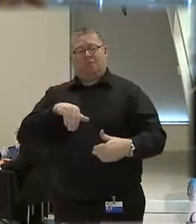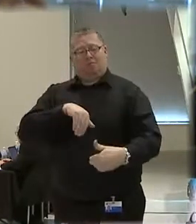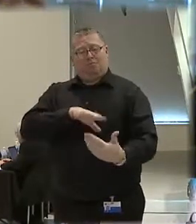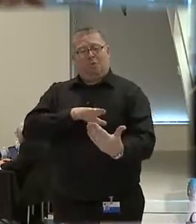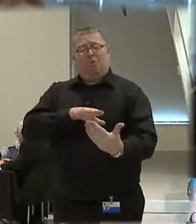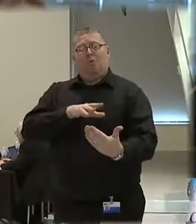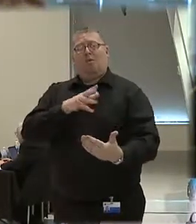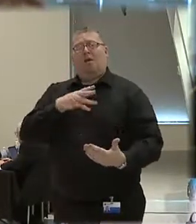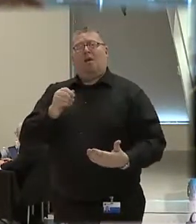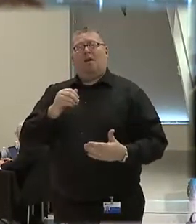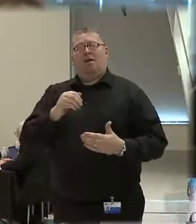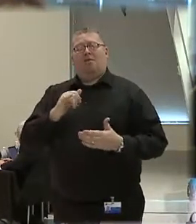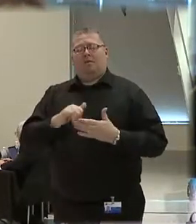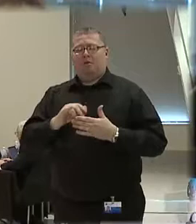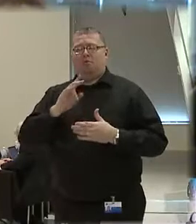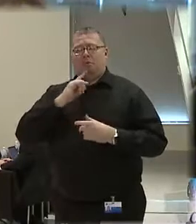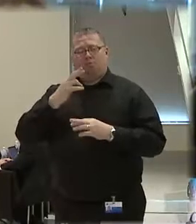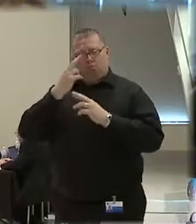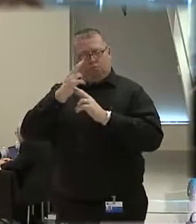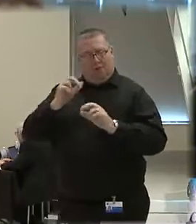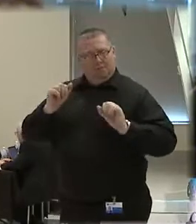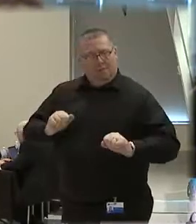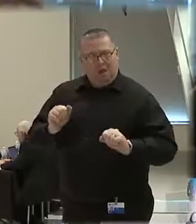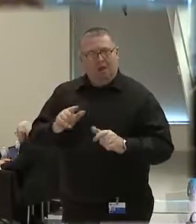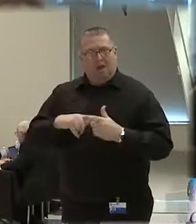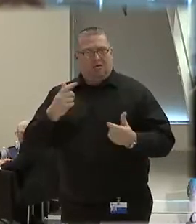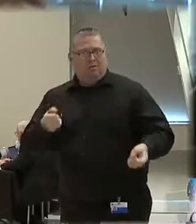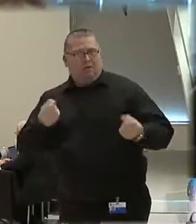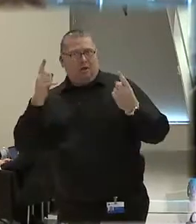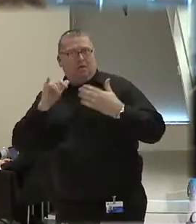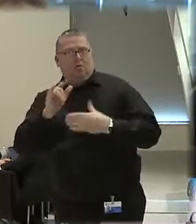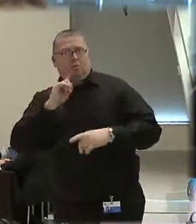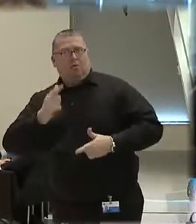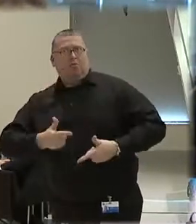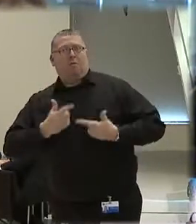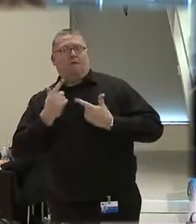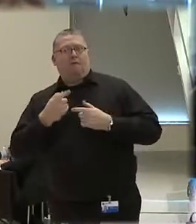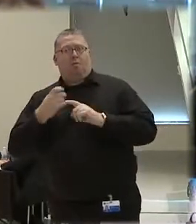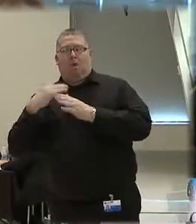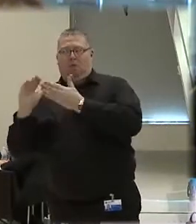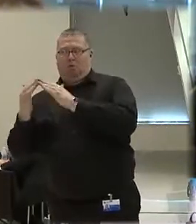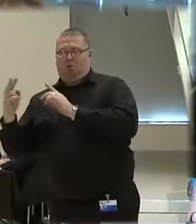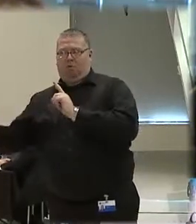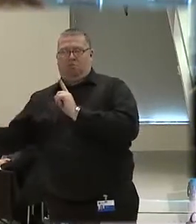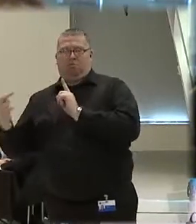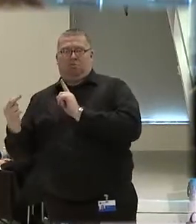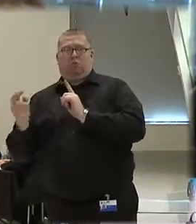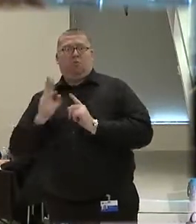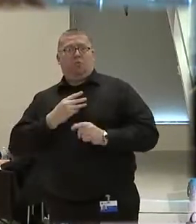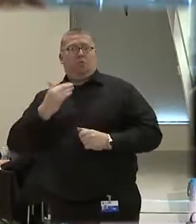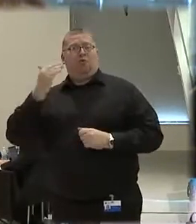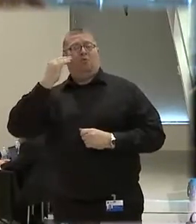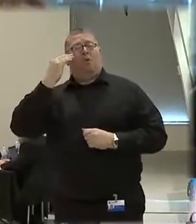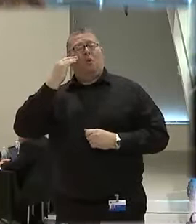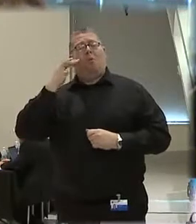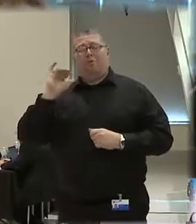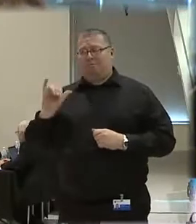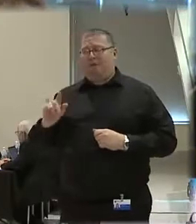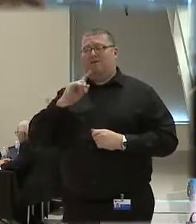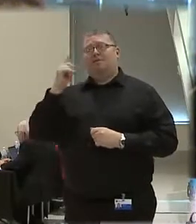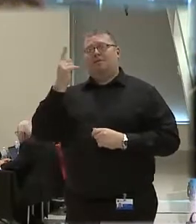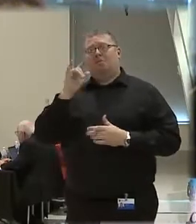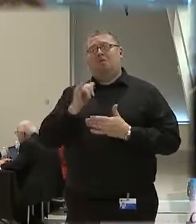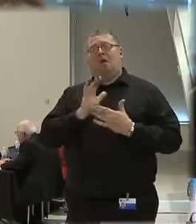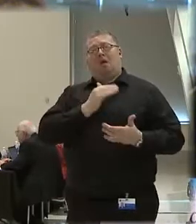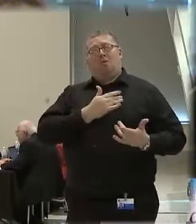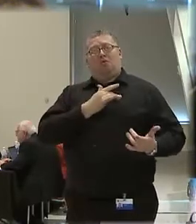and the credibility and the perception is the reality of our community. If we know that that is one of the underlying